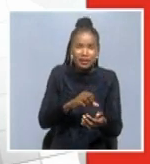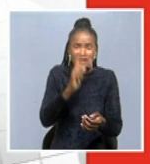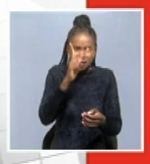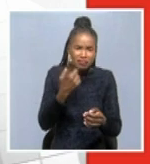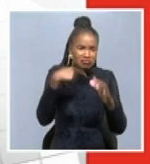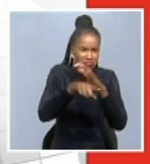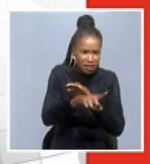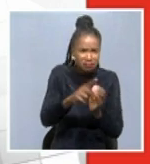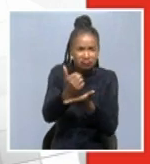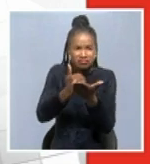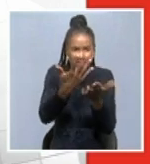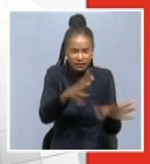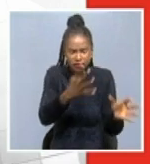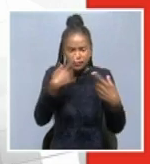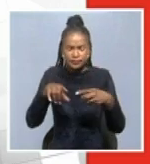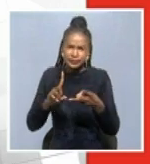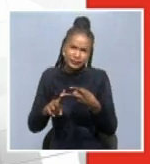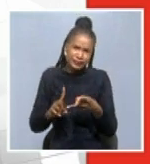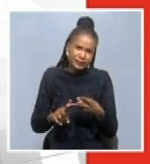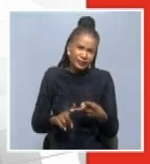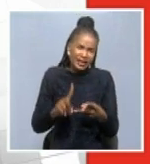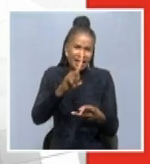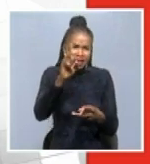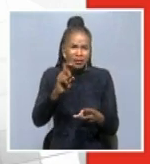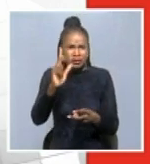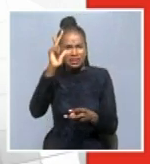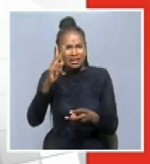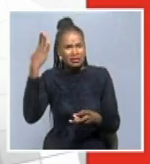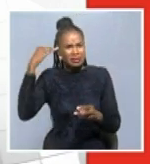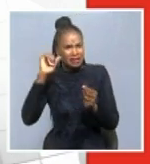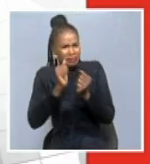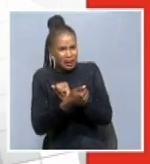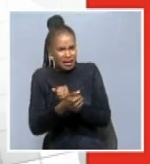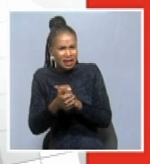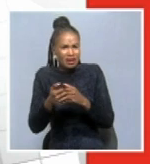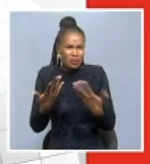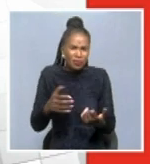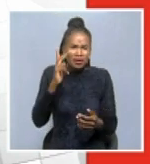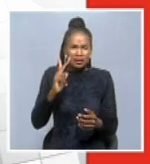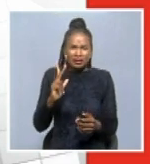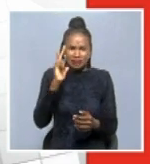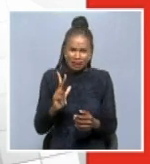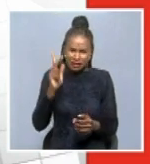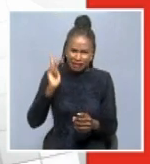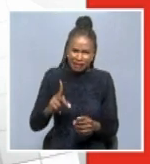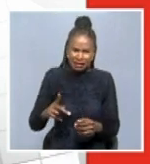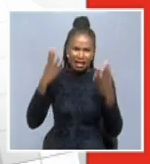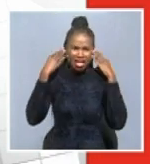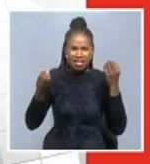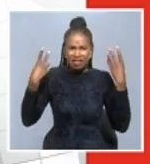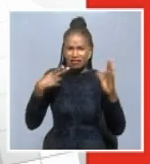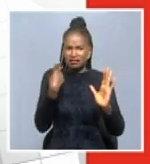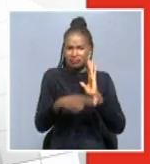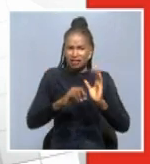And the other issue you mentioned of adherence in the community, yes, it's something that